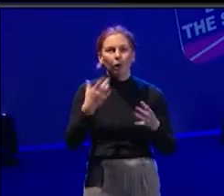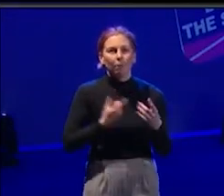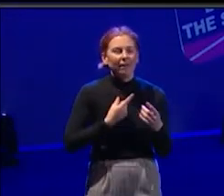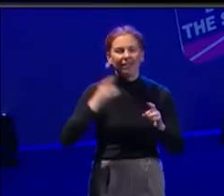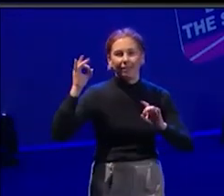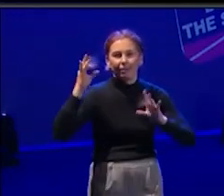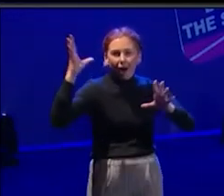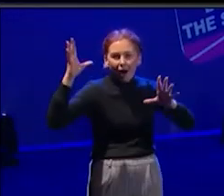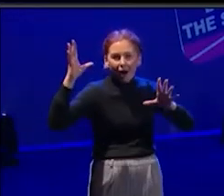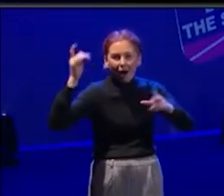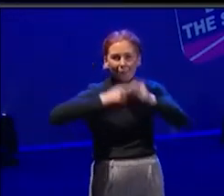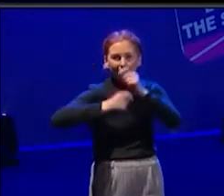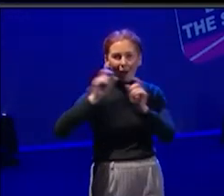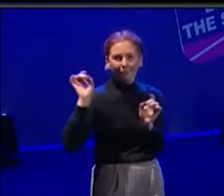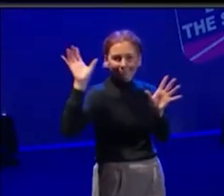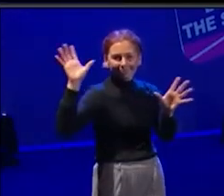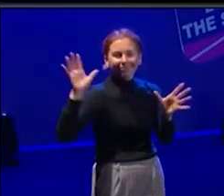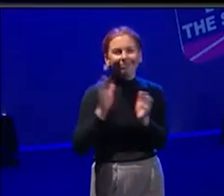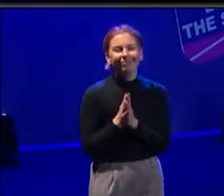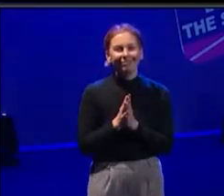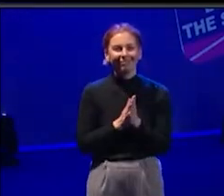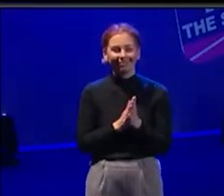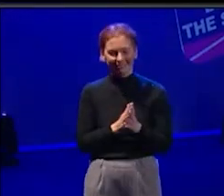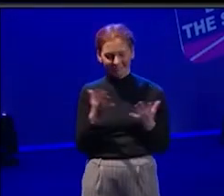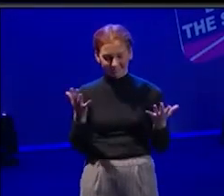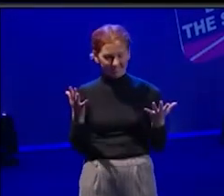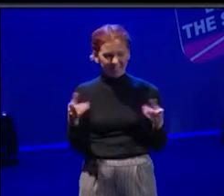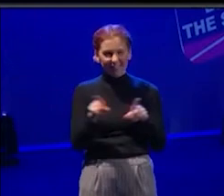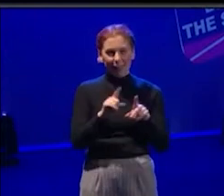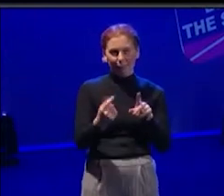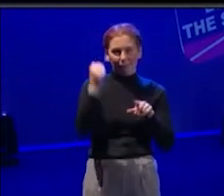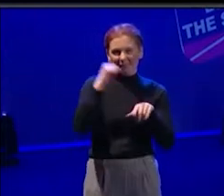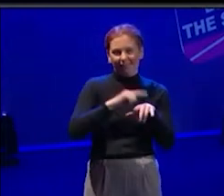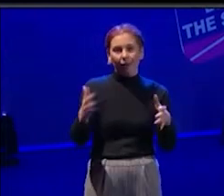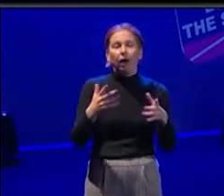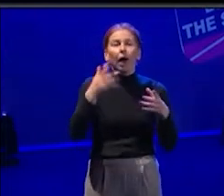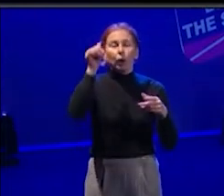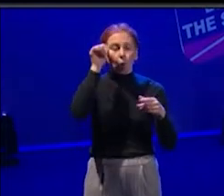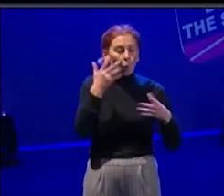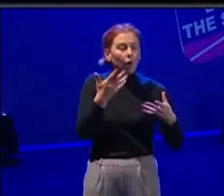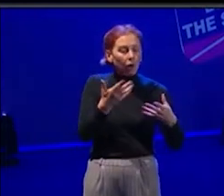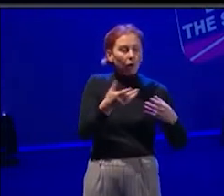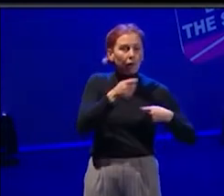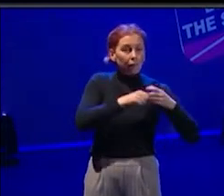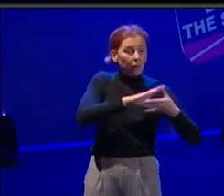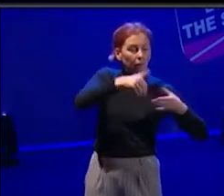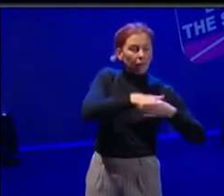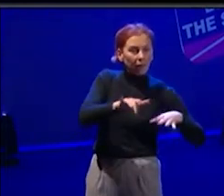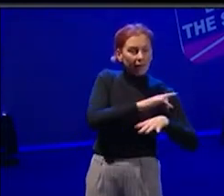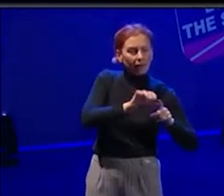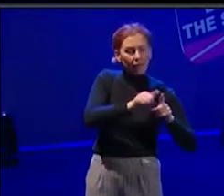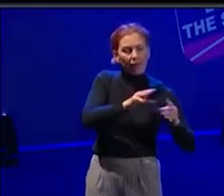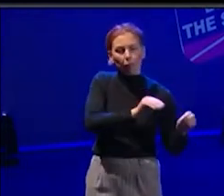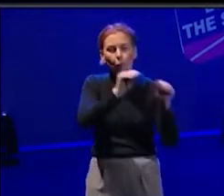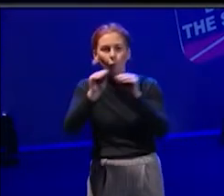as everyone did at that time, I very much understand the kind of transition and moving into theatre and education work or theatre in the community